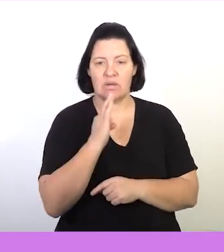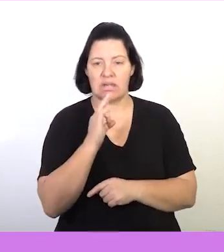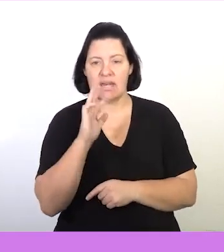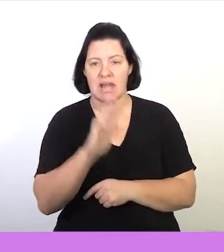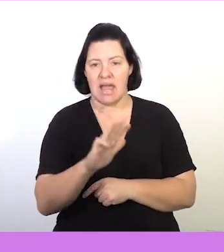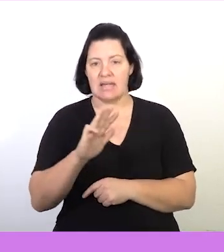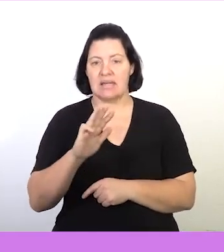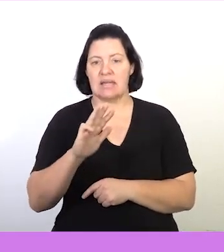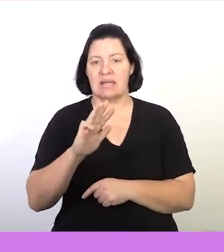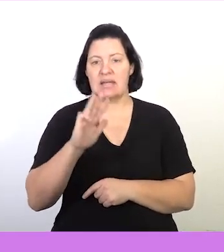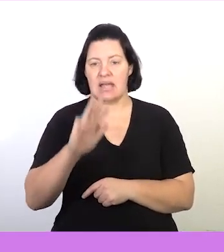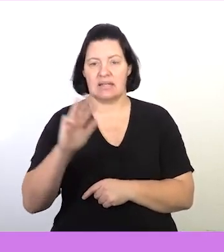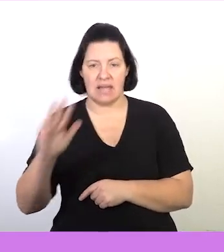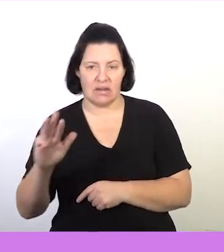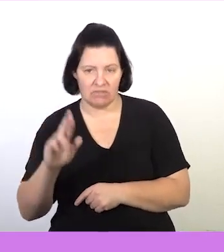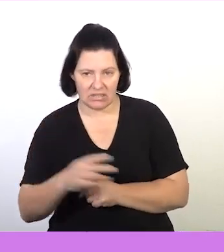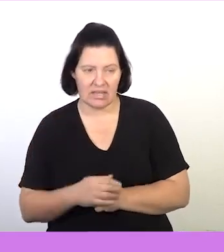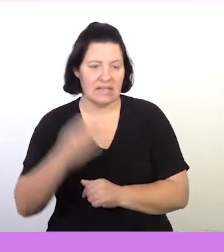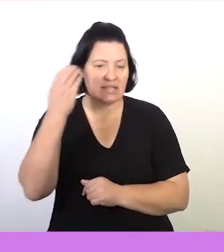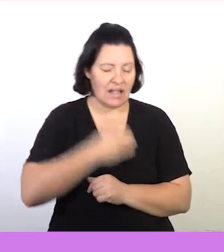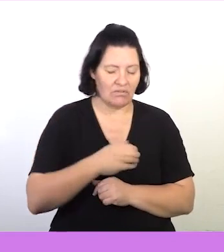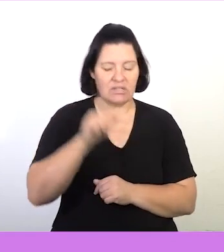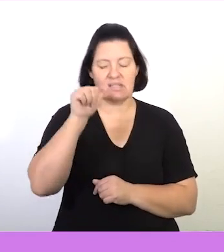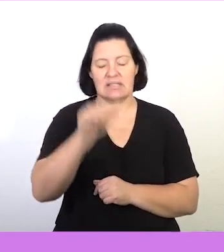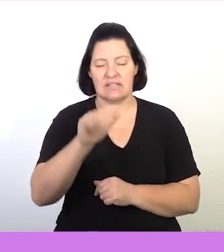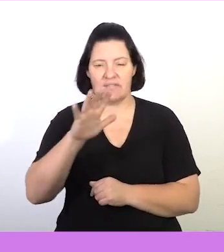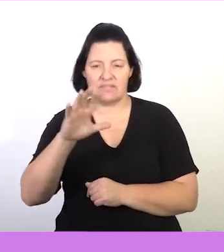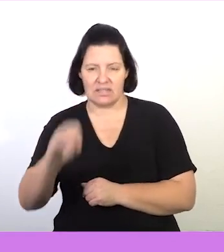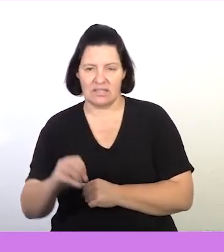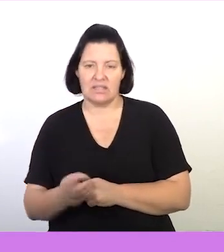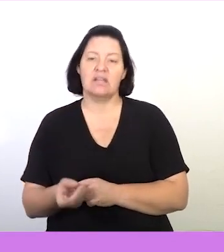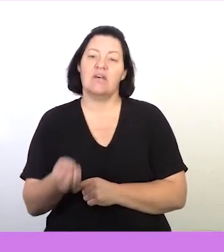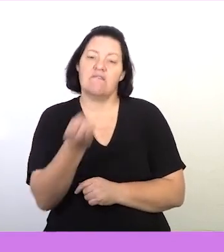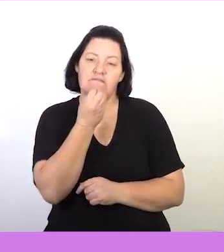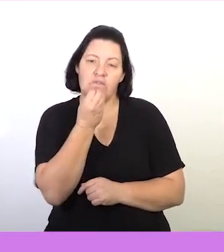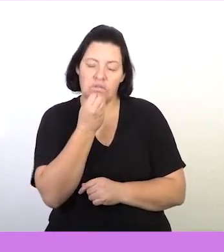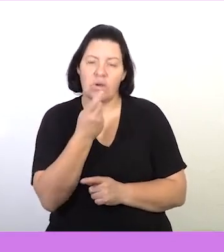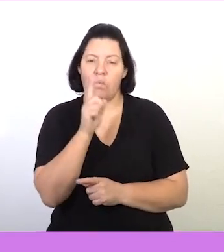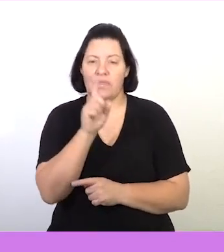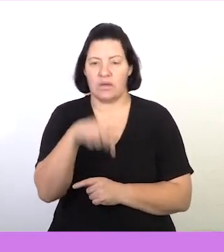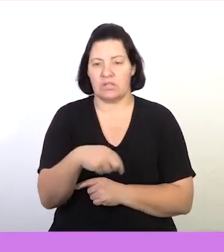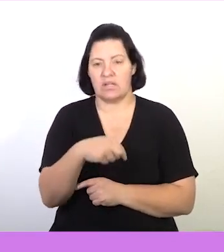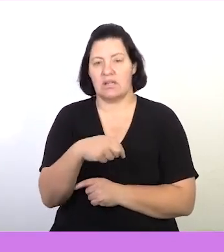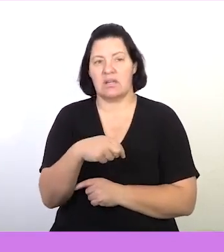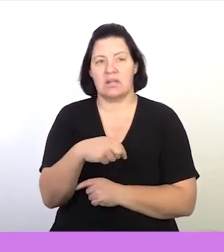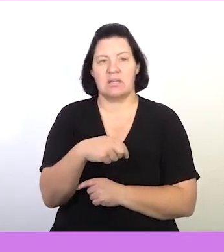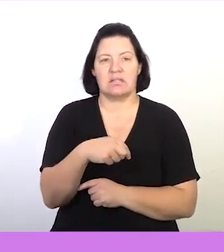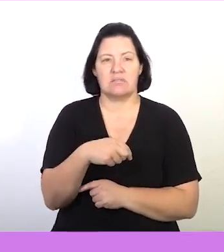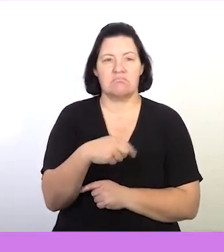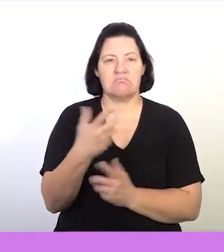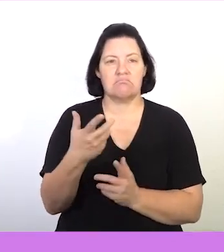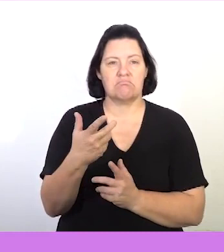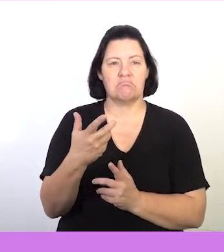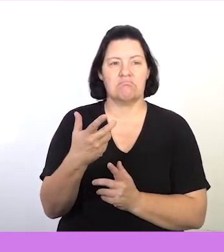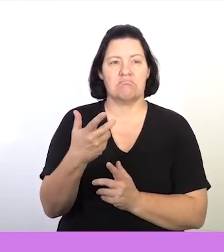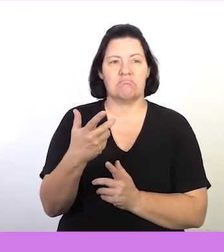,999 rand, a cell phone of 650 rand, groceries 3,100 rand, as well as